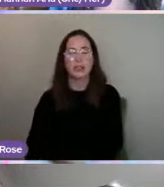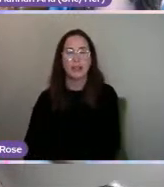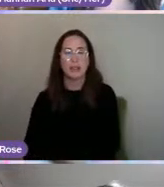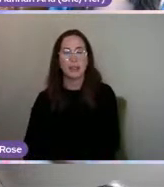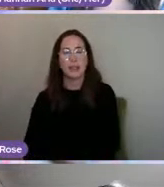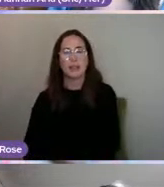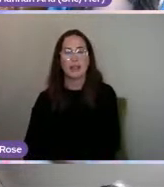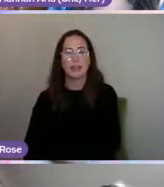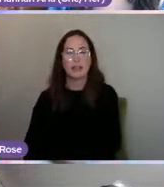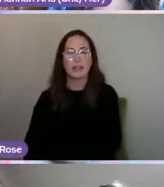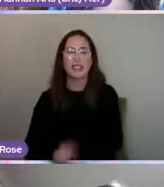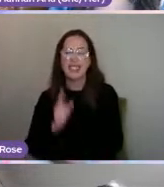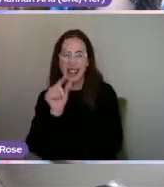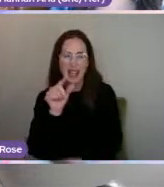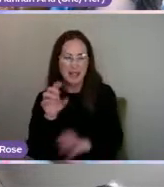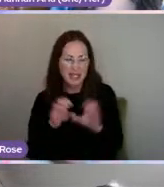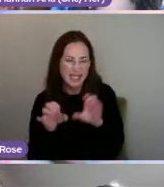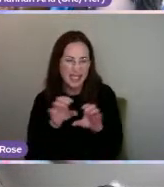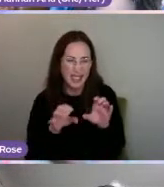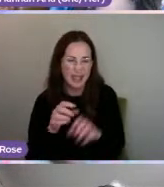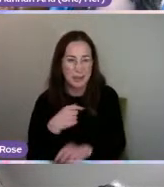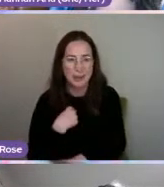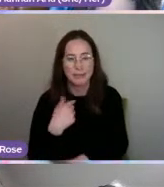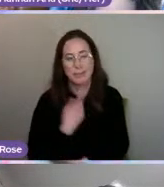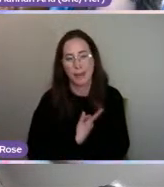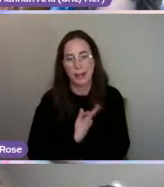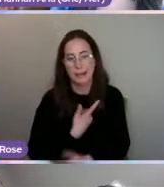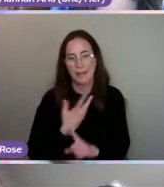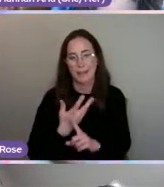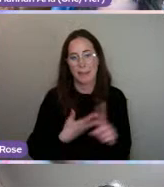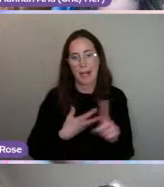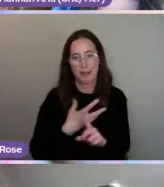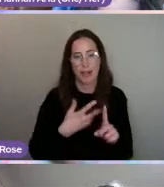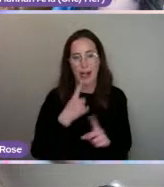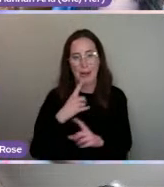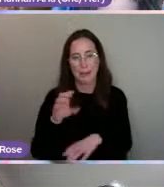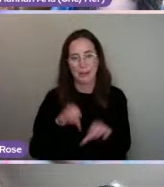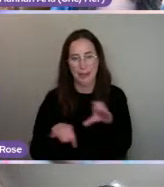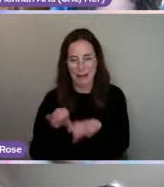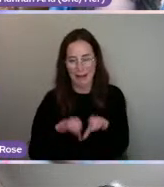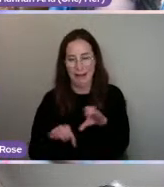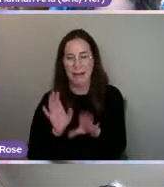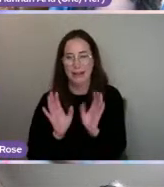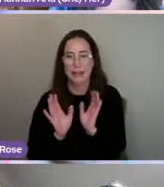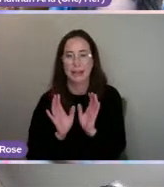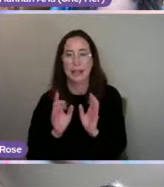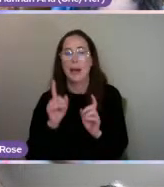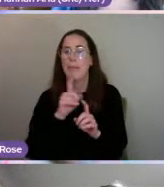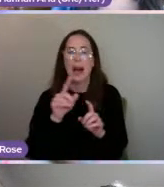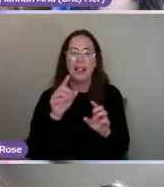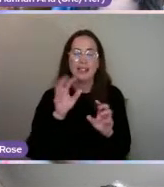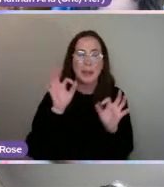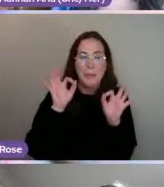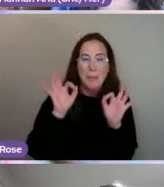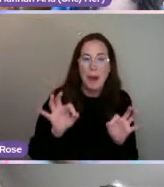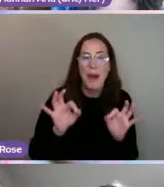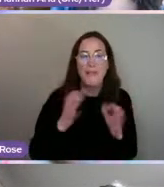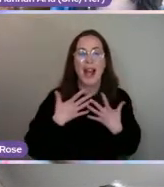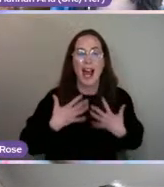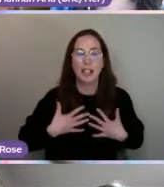It's got a bit of science in it because I've got a bit of a science background, but it's probably not anatomically correct. My